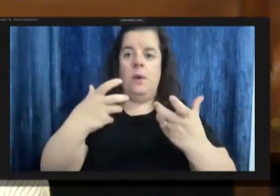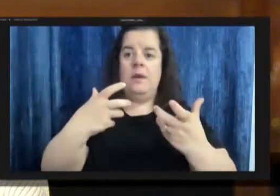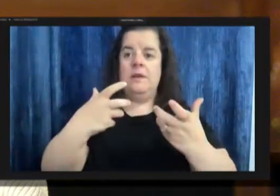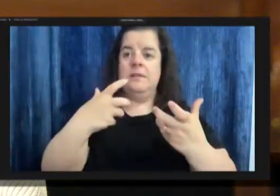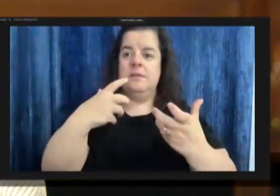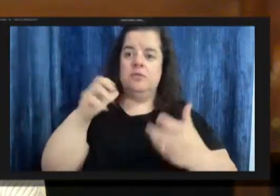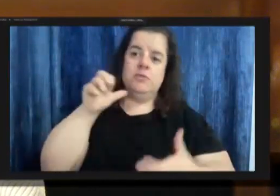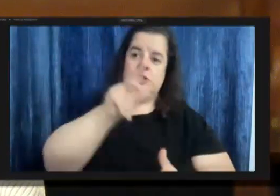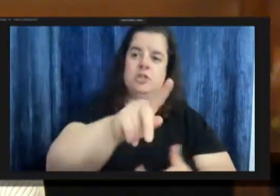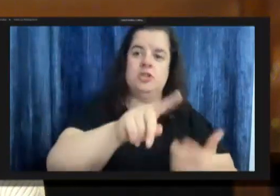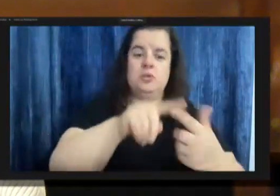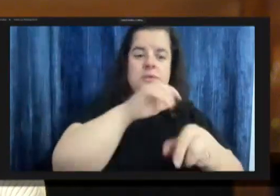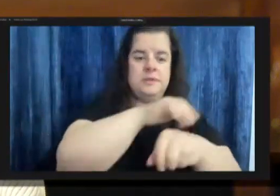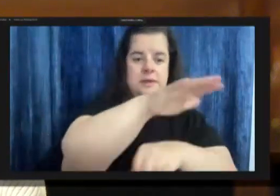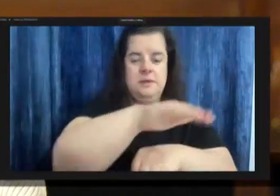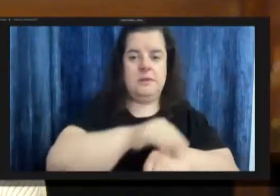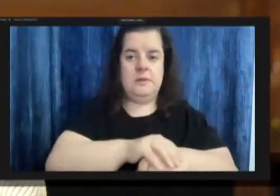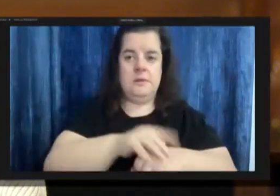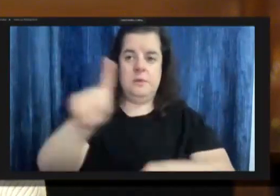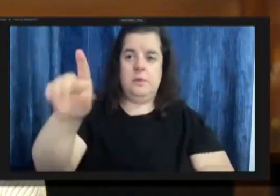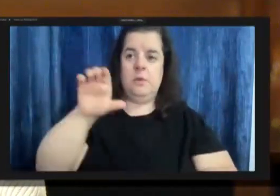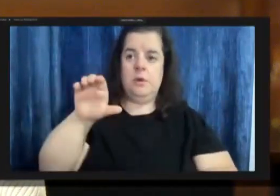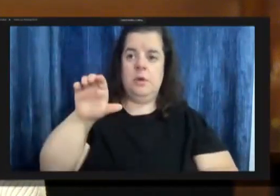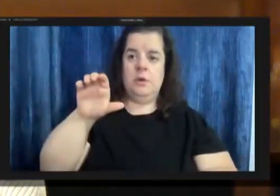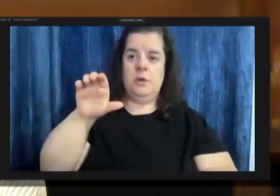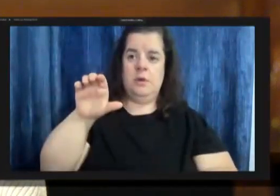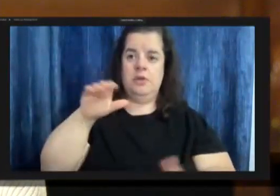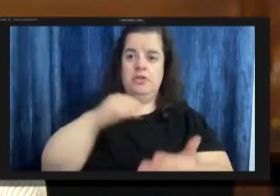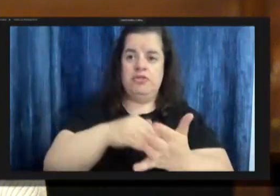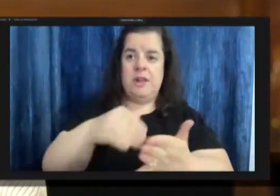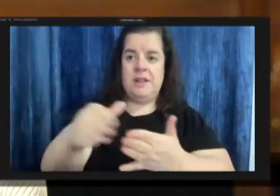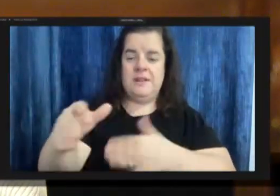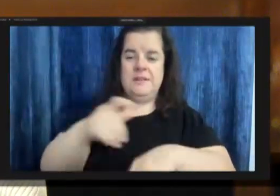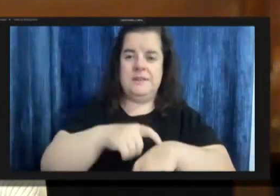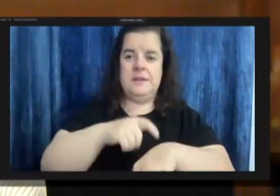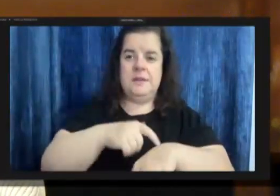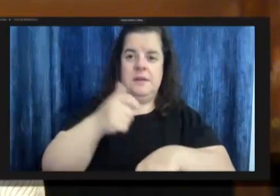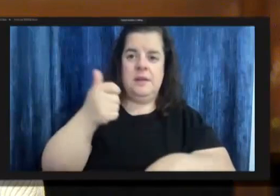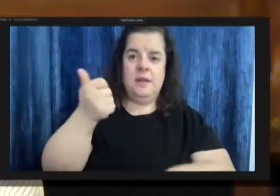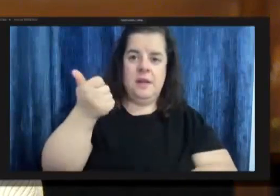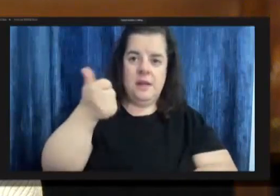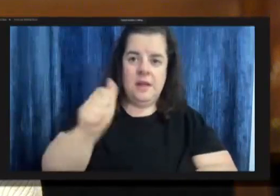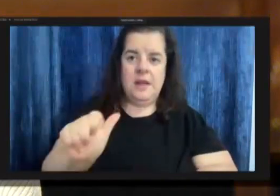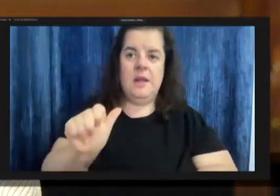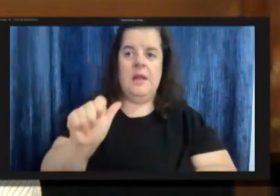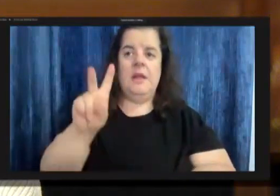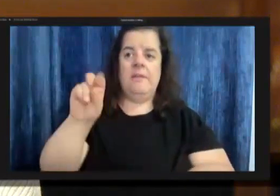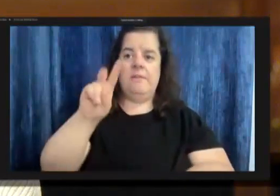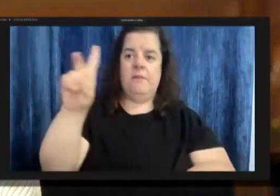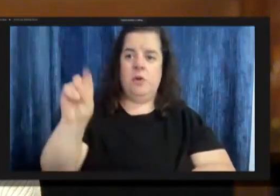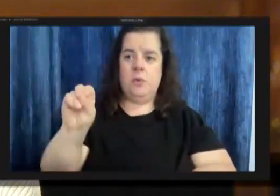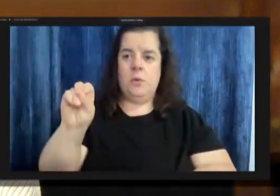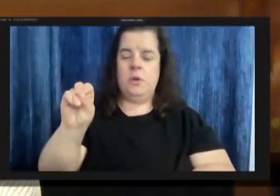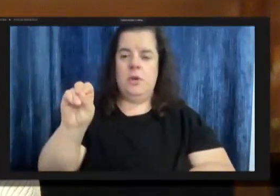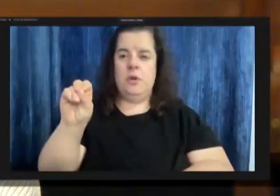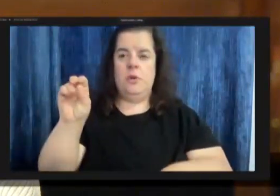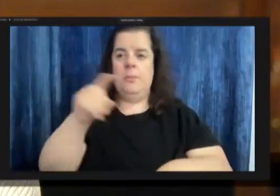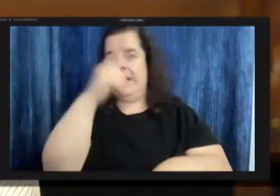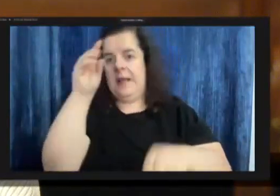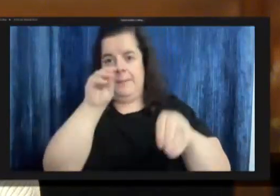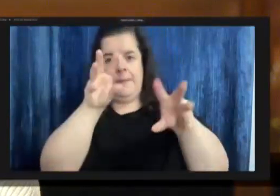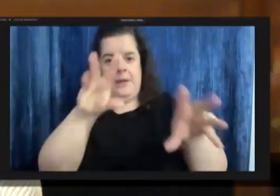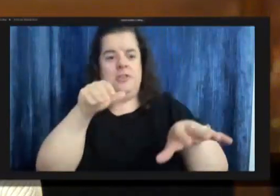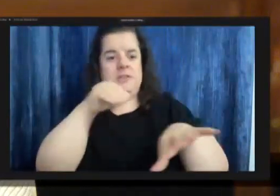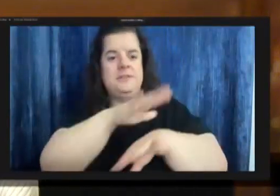100 trillion times any voodoo black magic spell sent towards